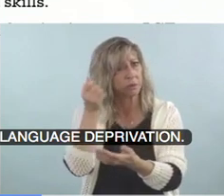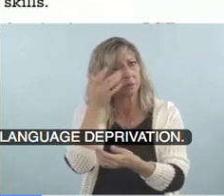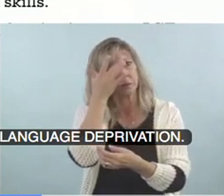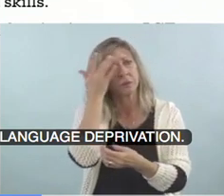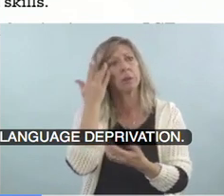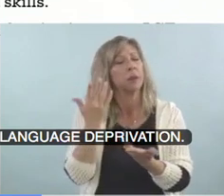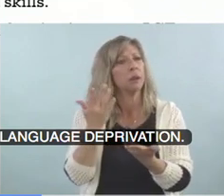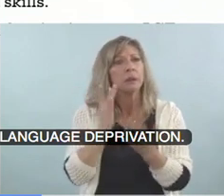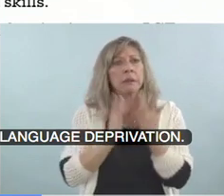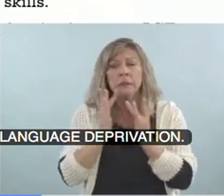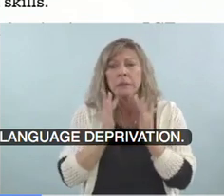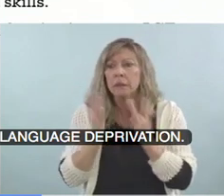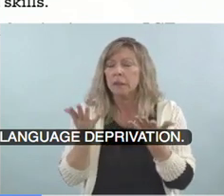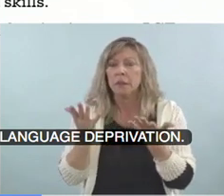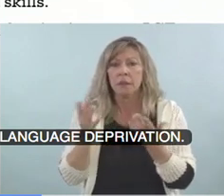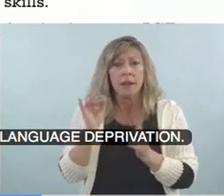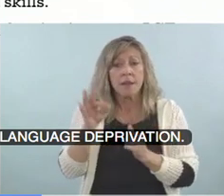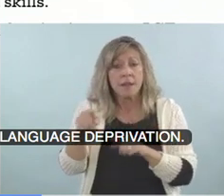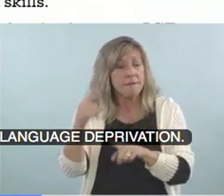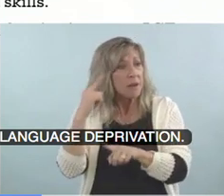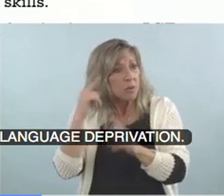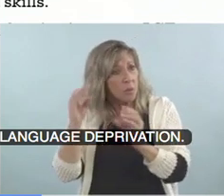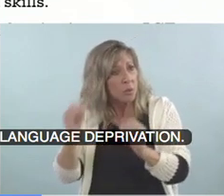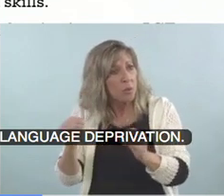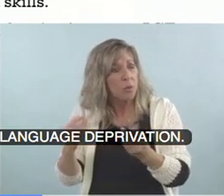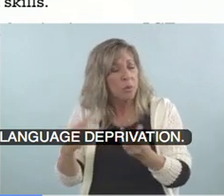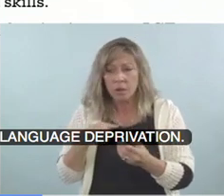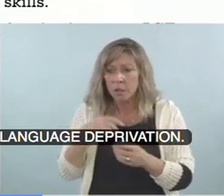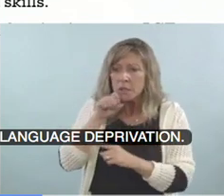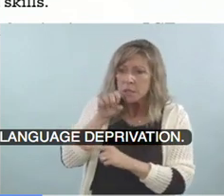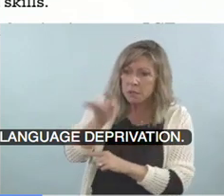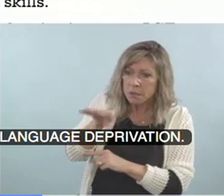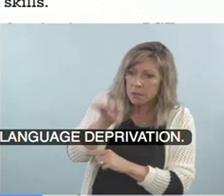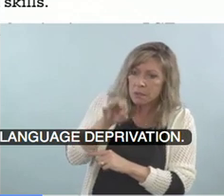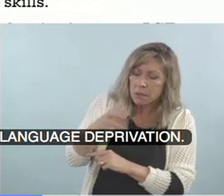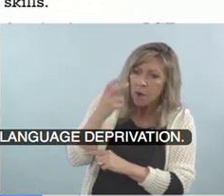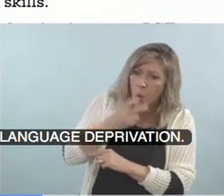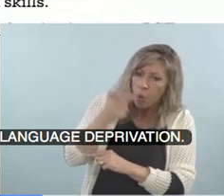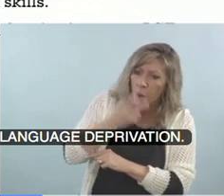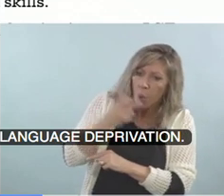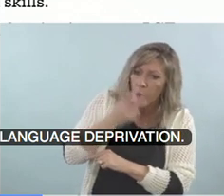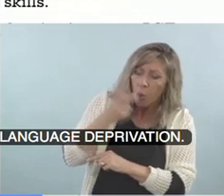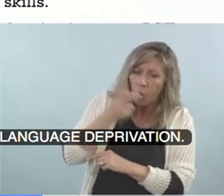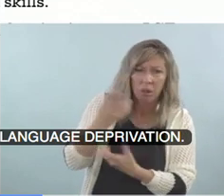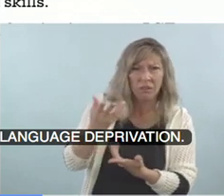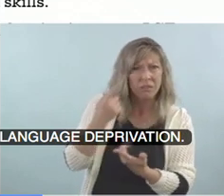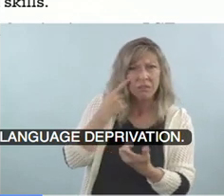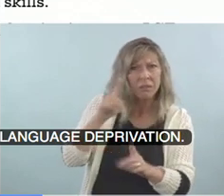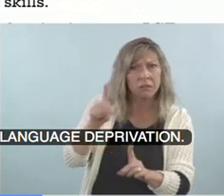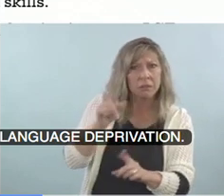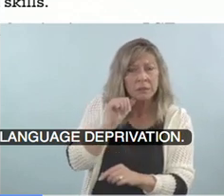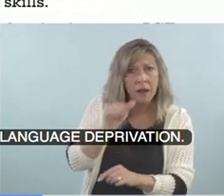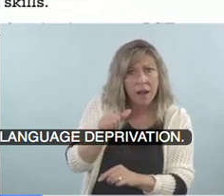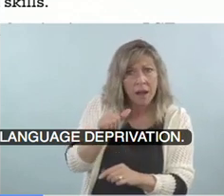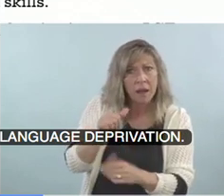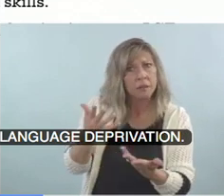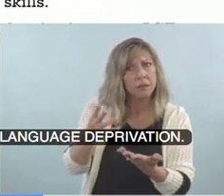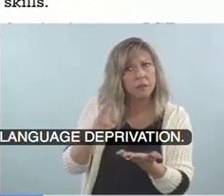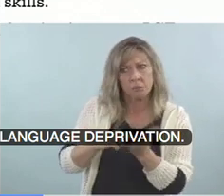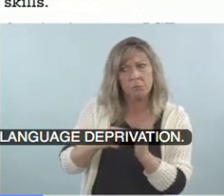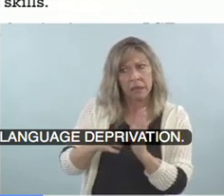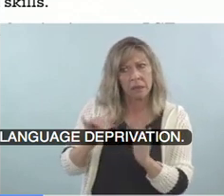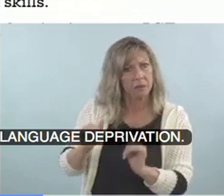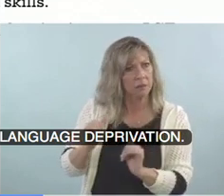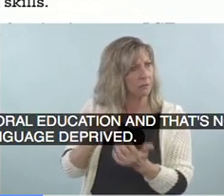they're only being exposed to oral education and they're, that's not being, that's not effective for them, then they really are language